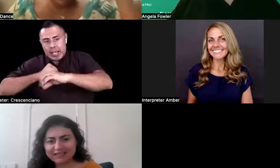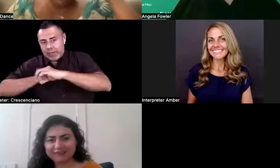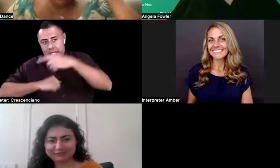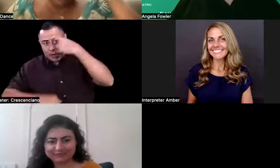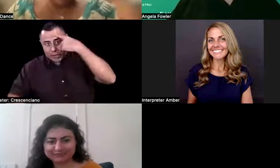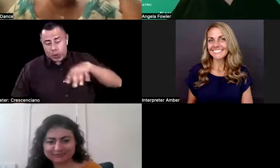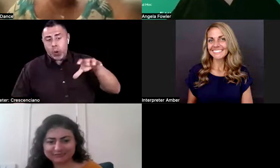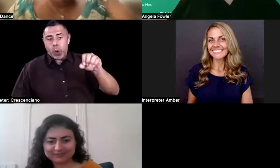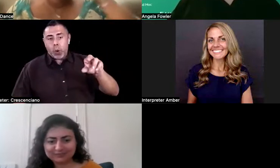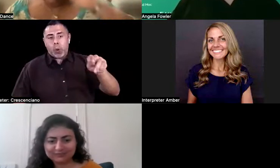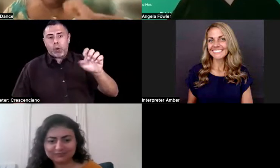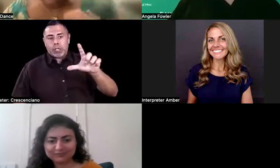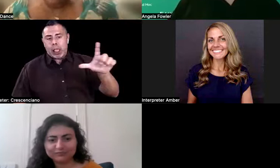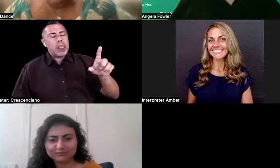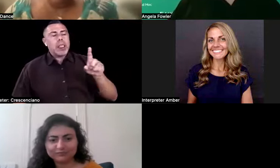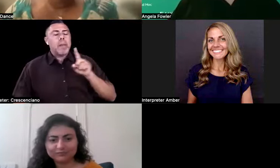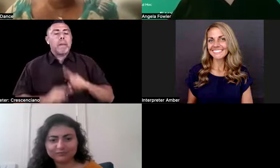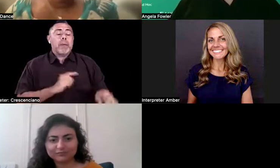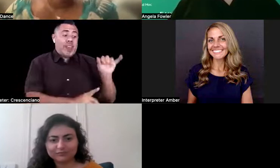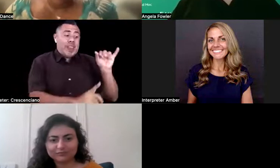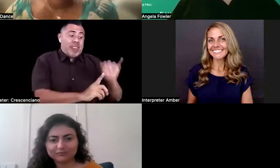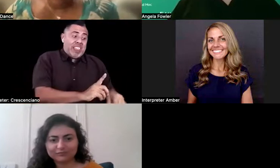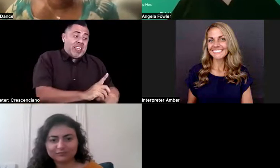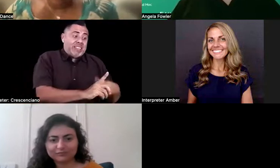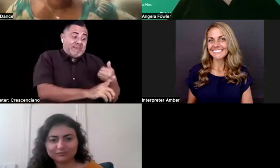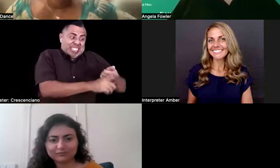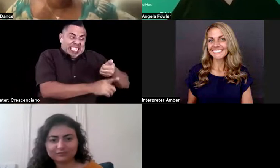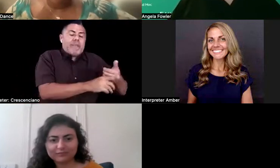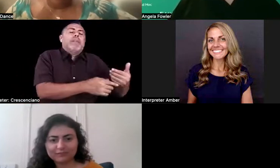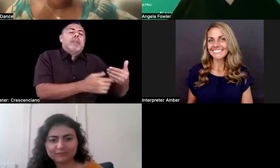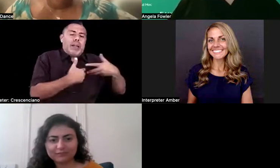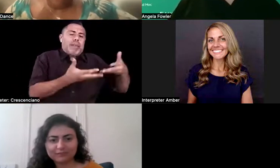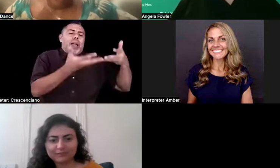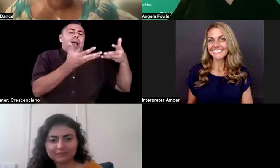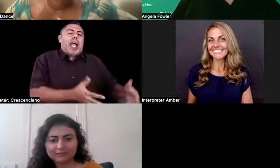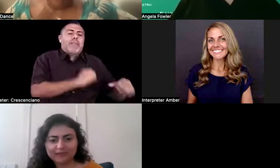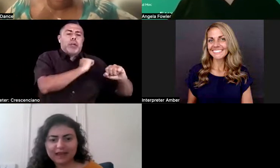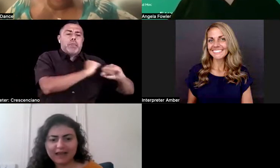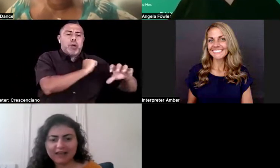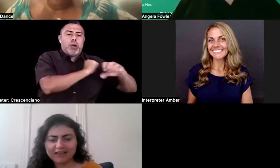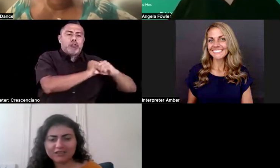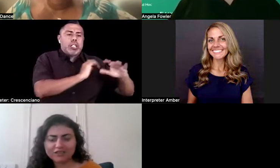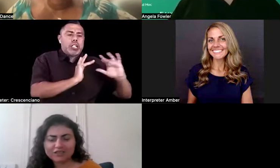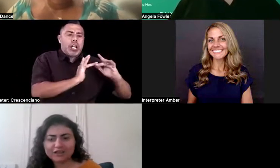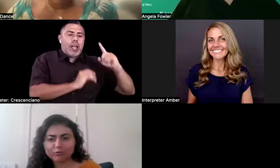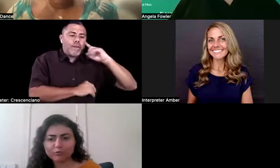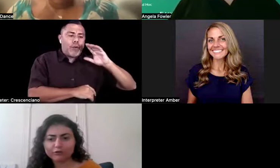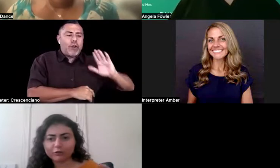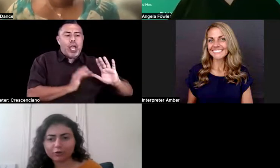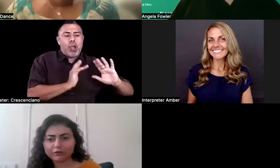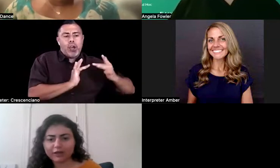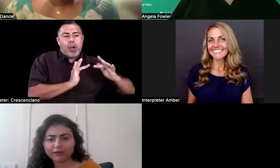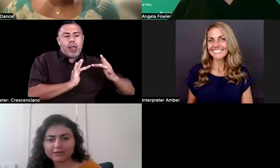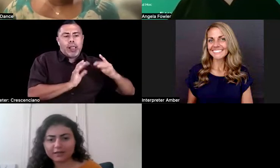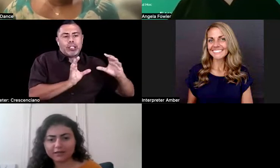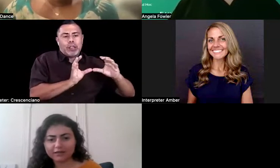this is just a heavily promoted, um, online certificate program for diversity, equity, and inclusion. Yeah. In the DEI world,